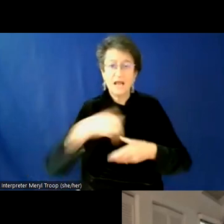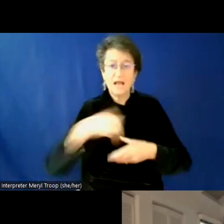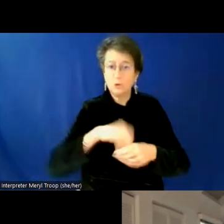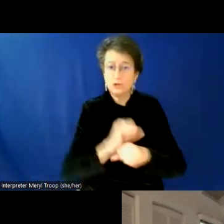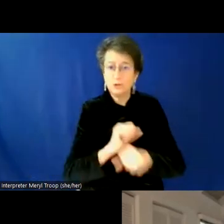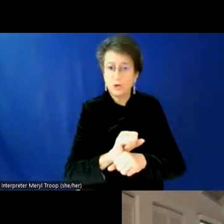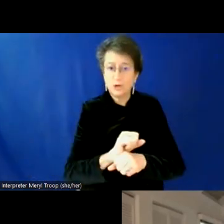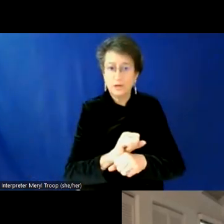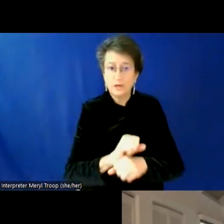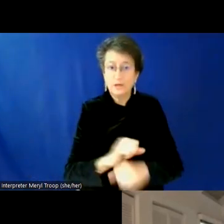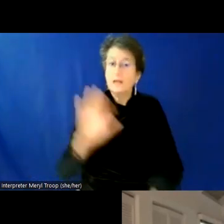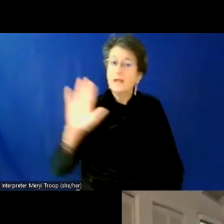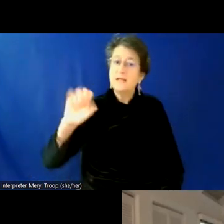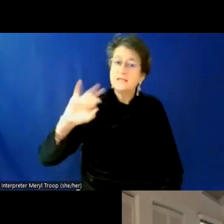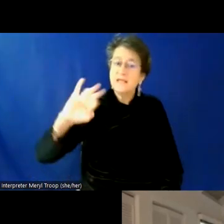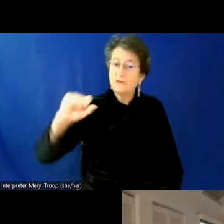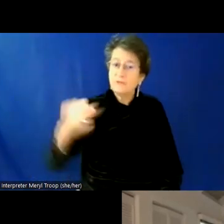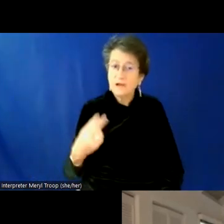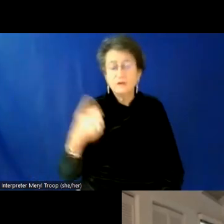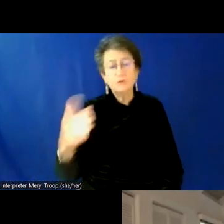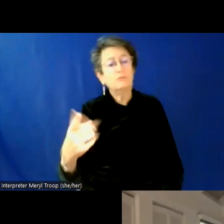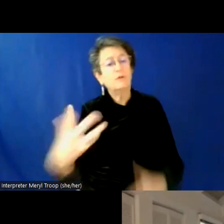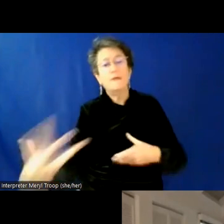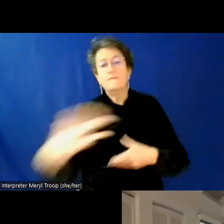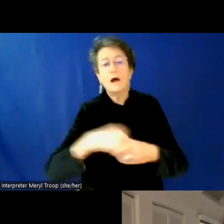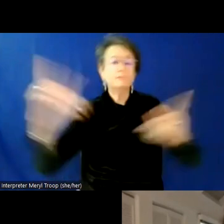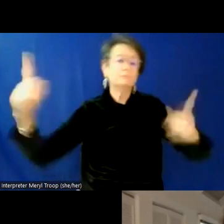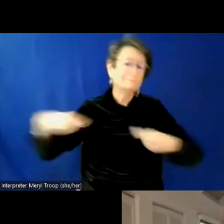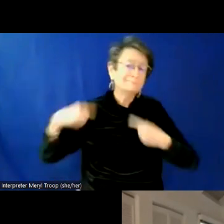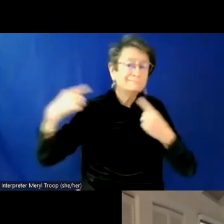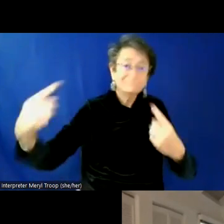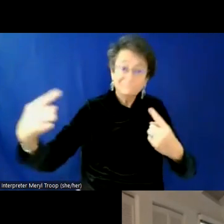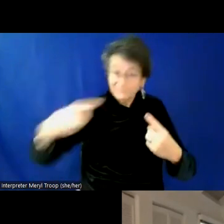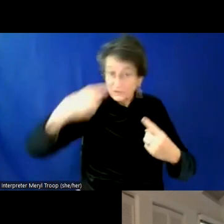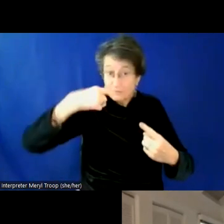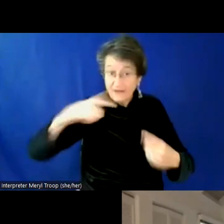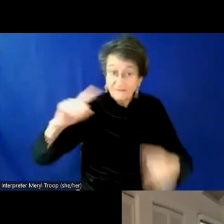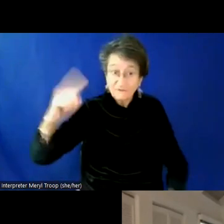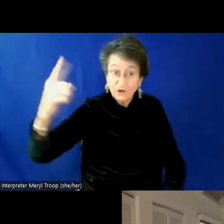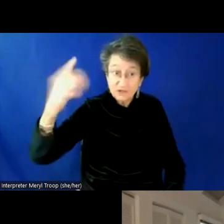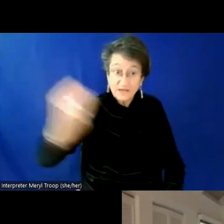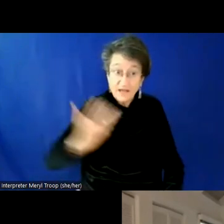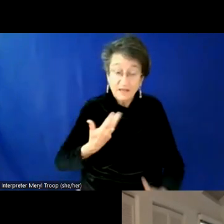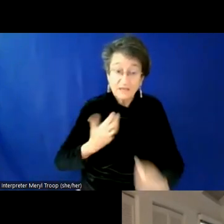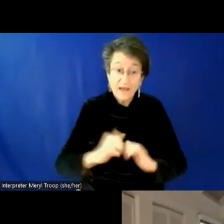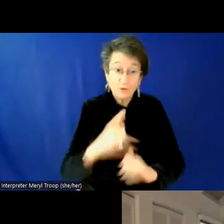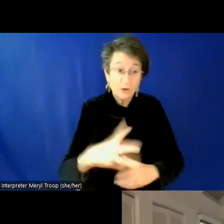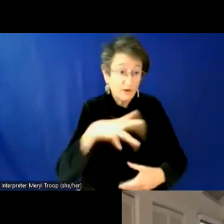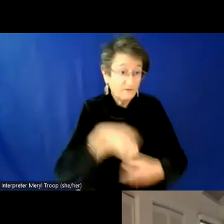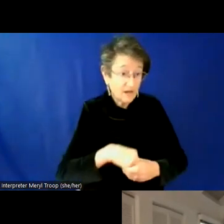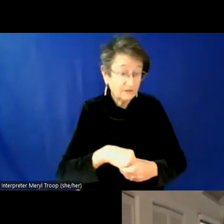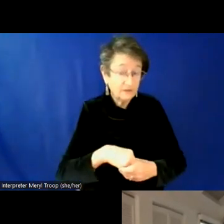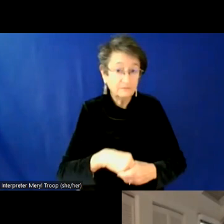you've been at this in so many different roles for, for such a while. Uh, would you go first and tell us how you got involved? Sure.